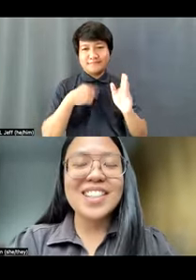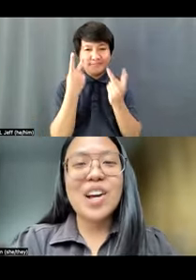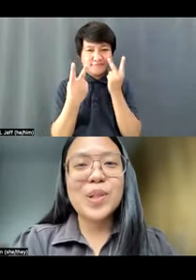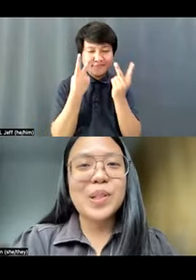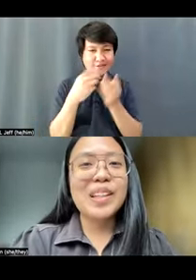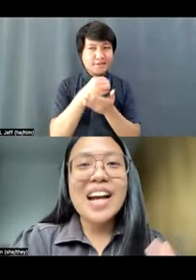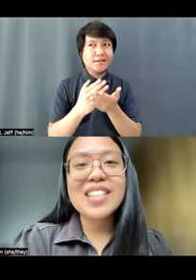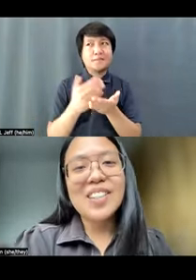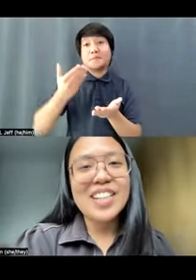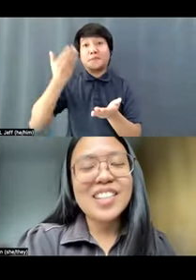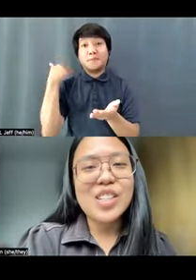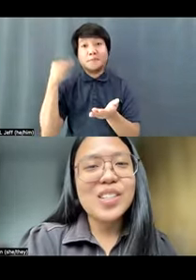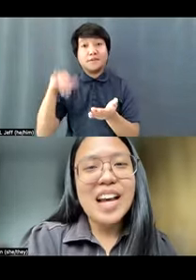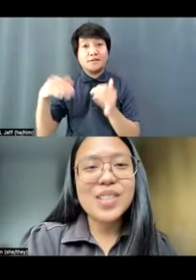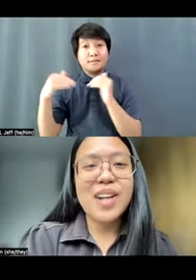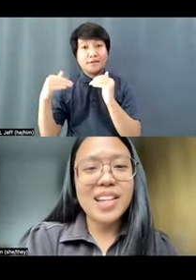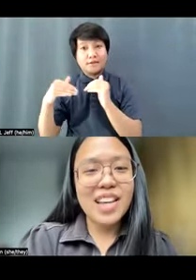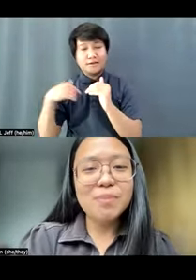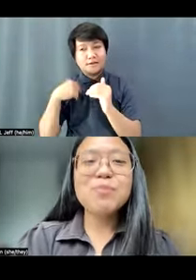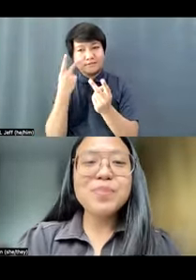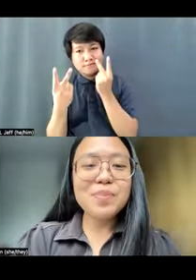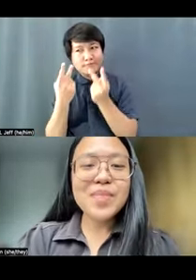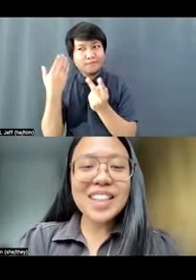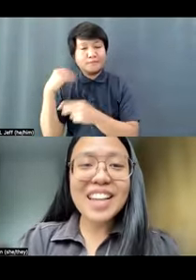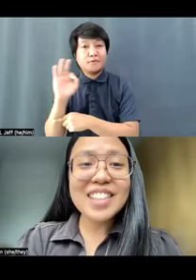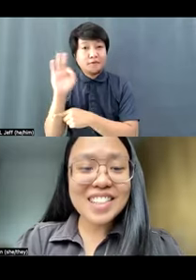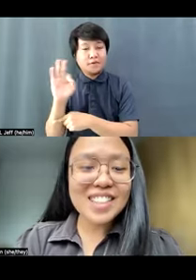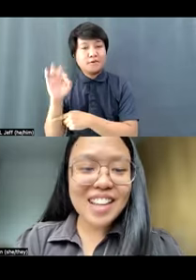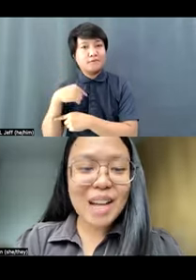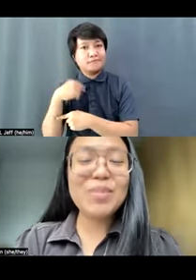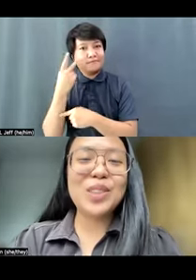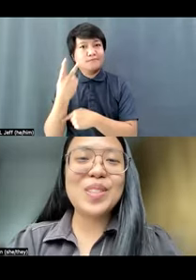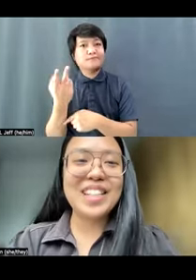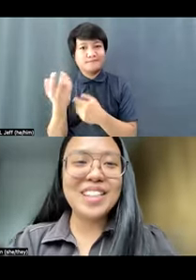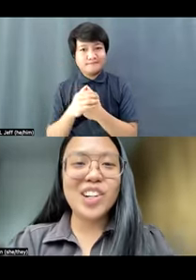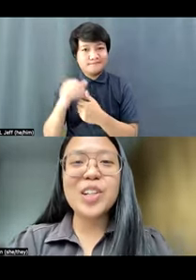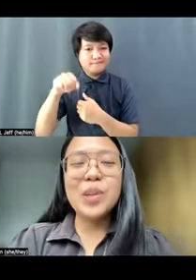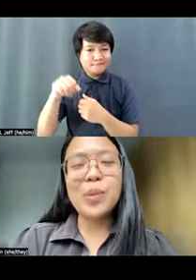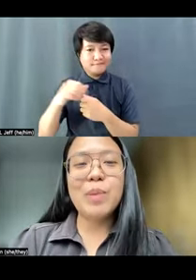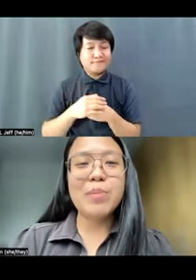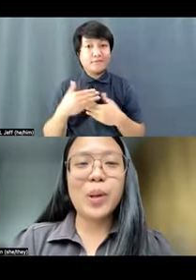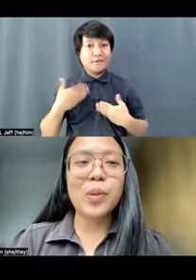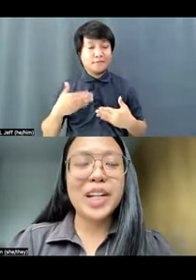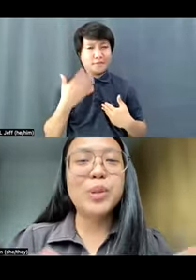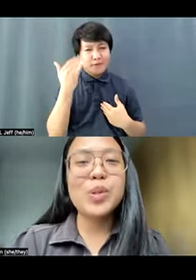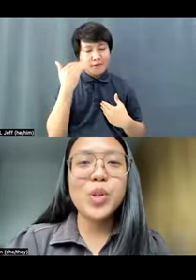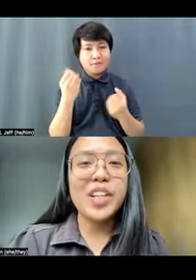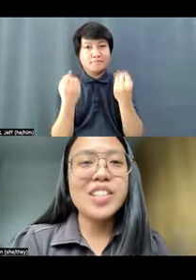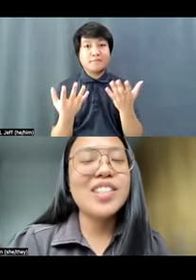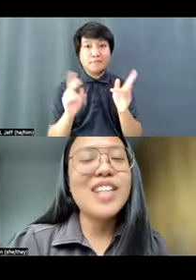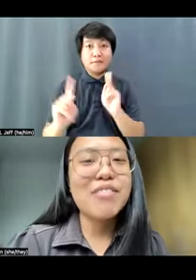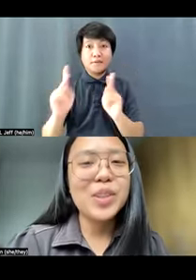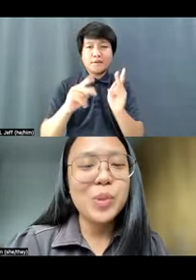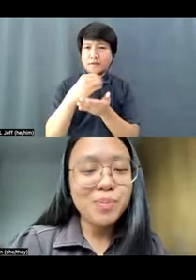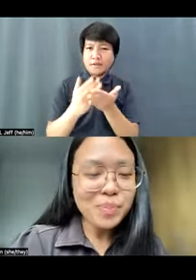present in our last learning session last Friday. And happy to see that there are new people who are able to